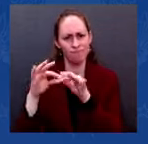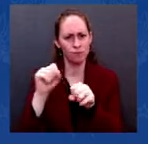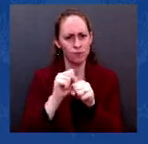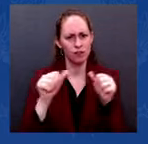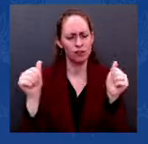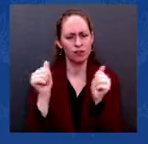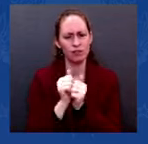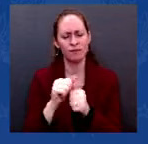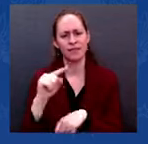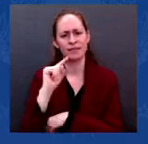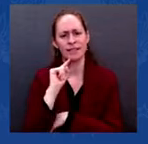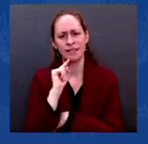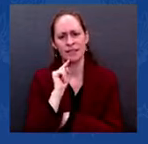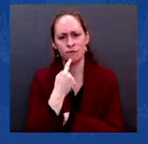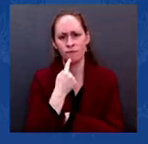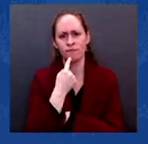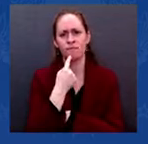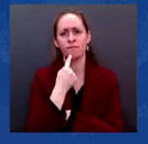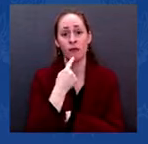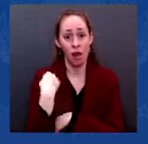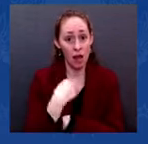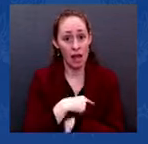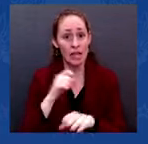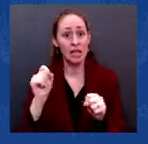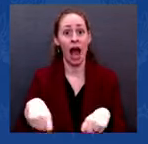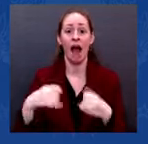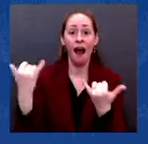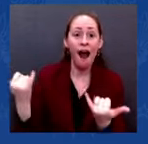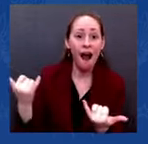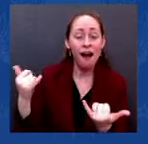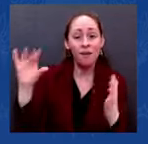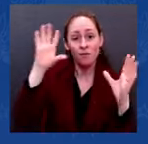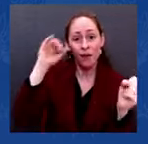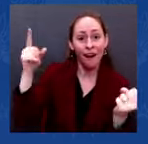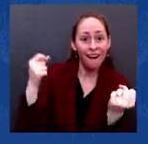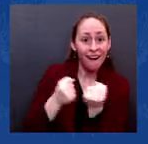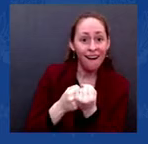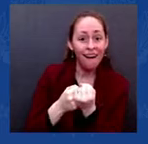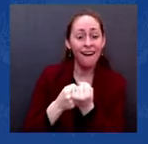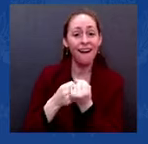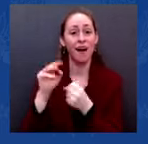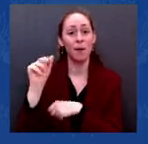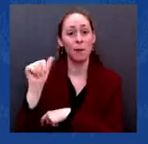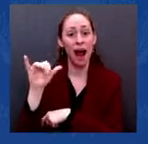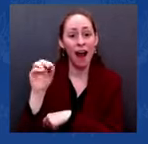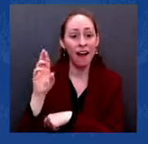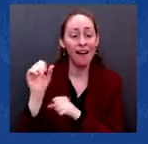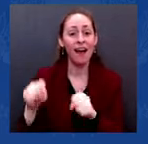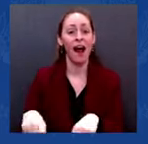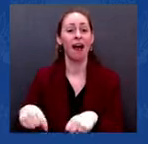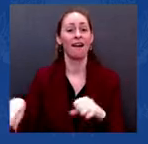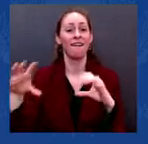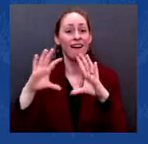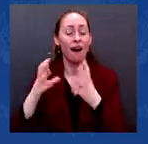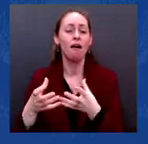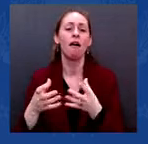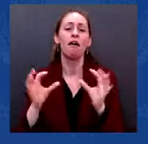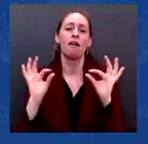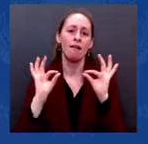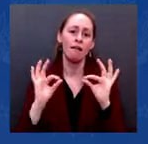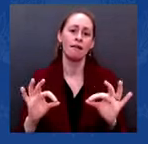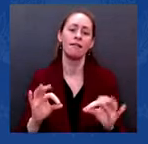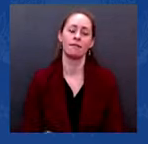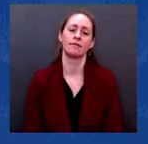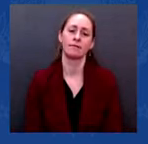and our mayor, and our congressional delegation at all levels of government, city, state,